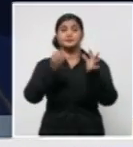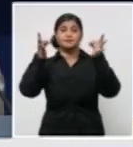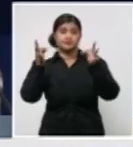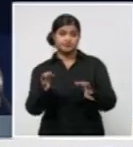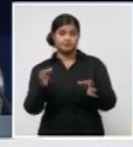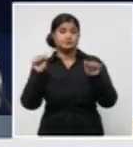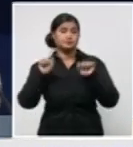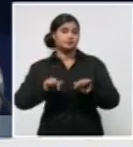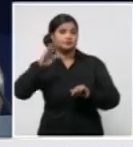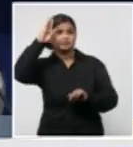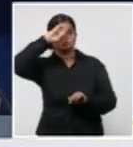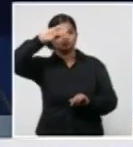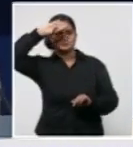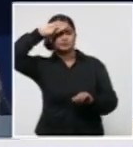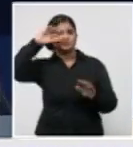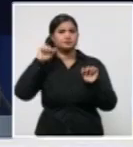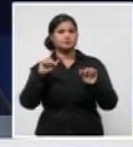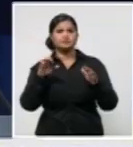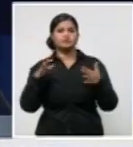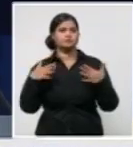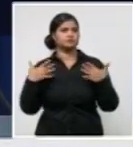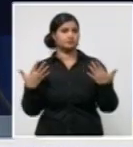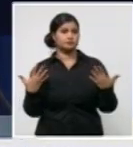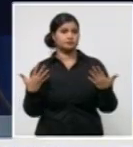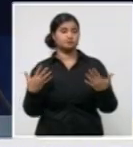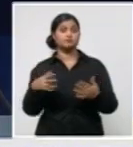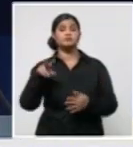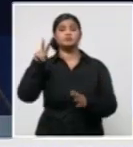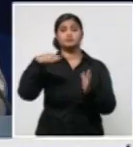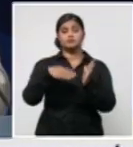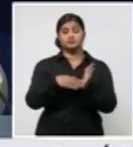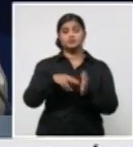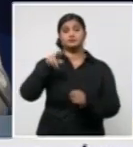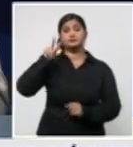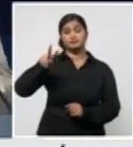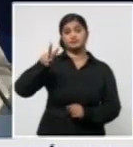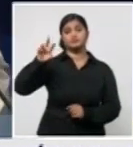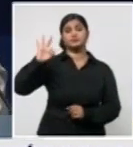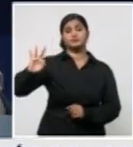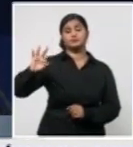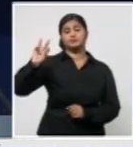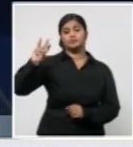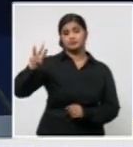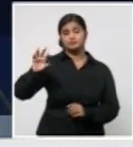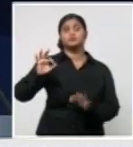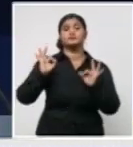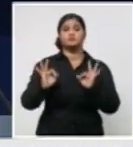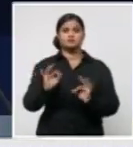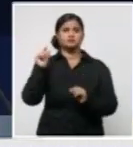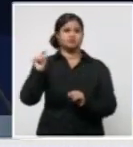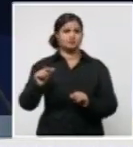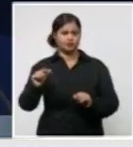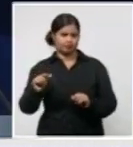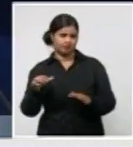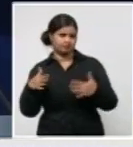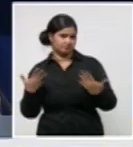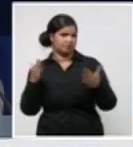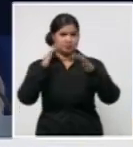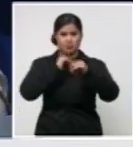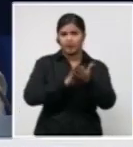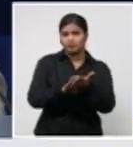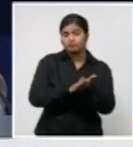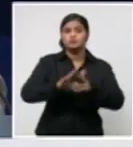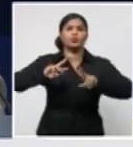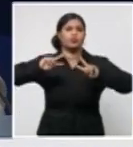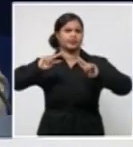and so on and so forth. The six positive cases yesterday, as has been seen over recent days and weeks, are